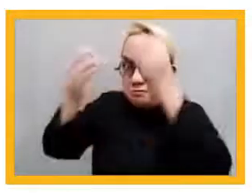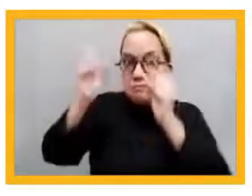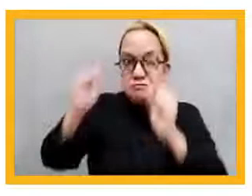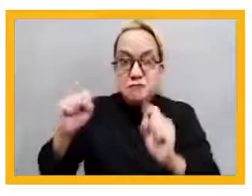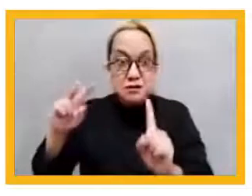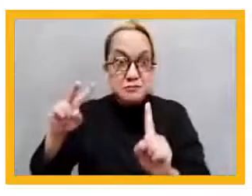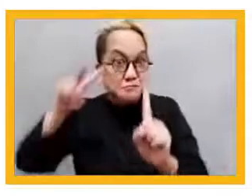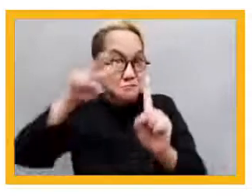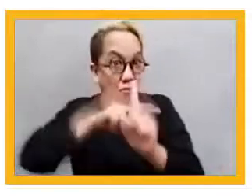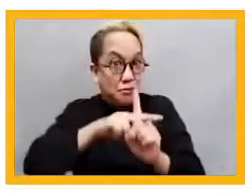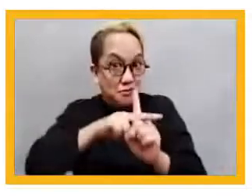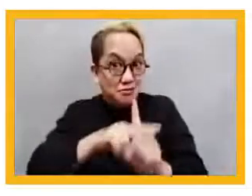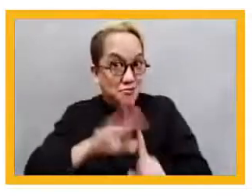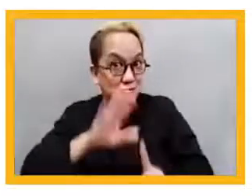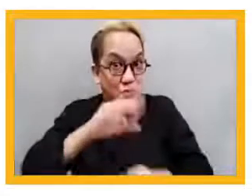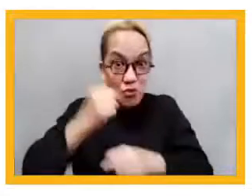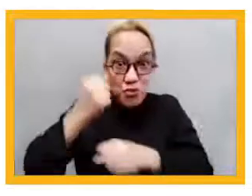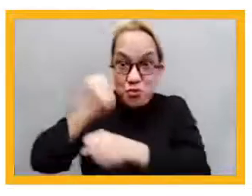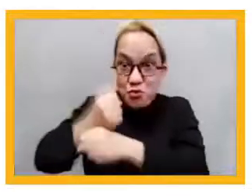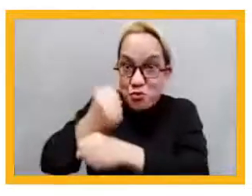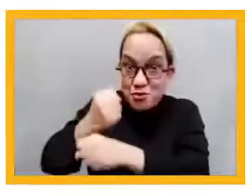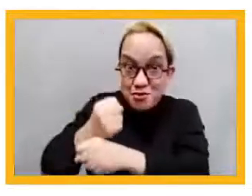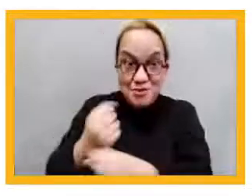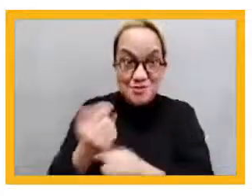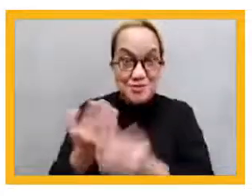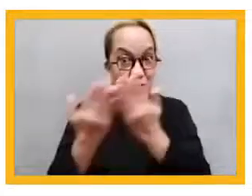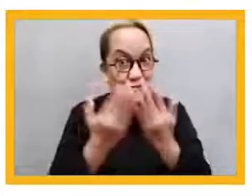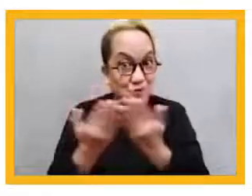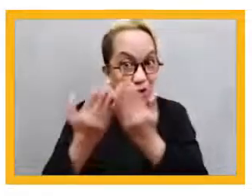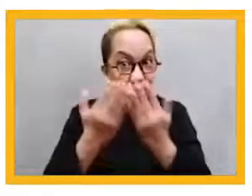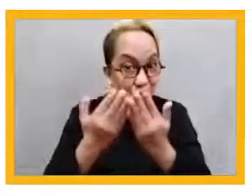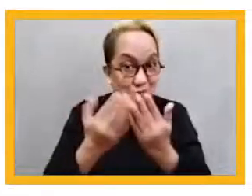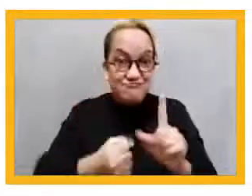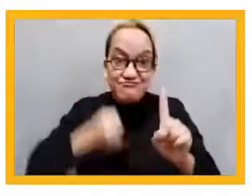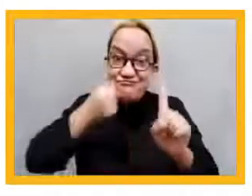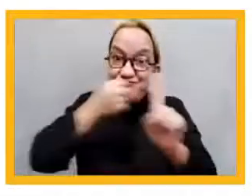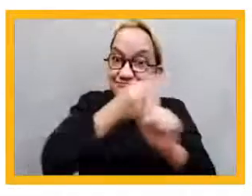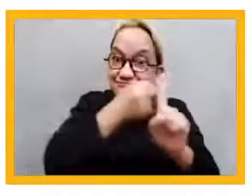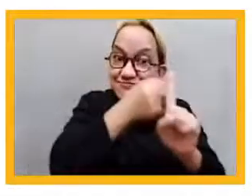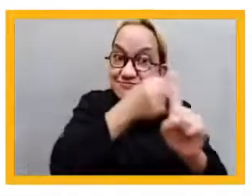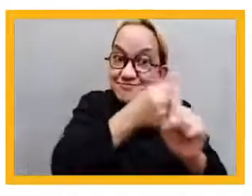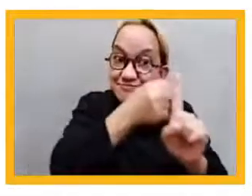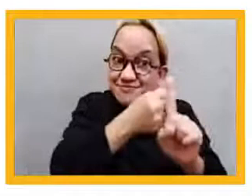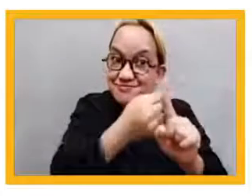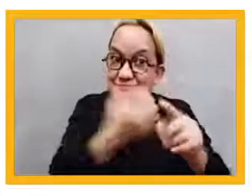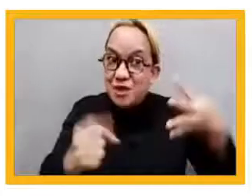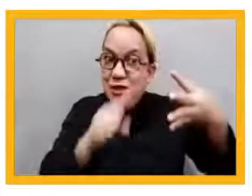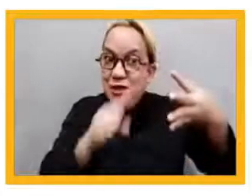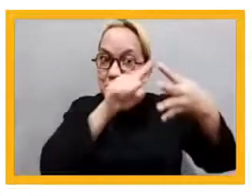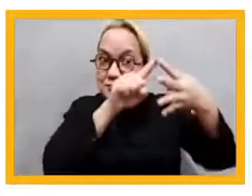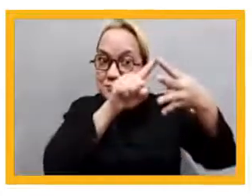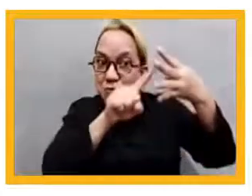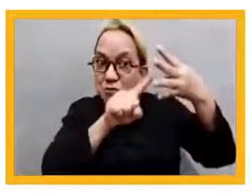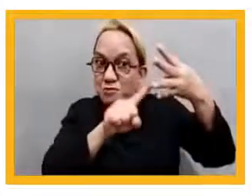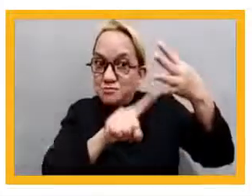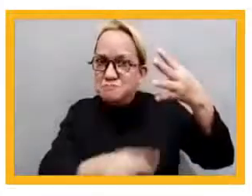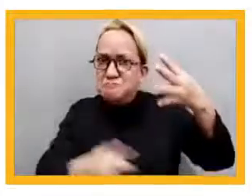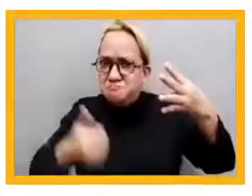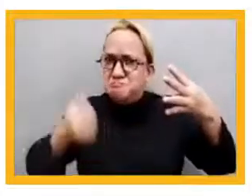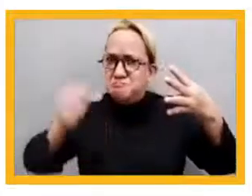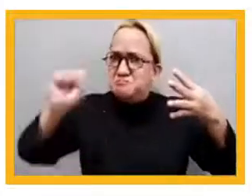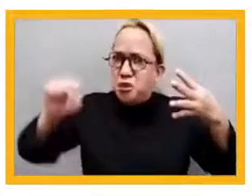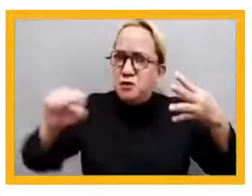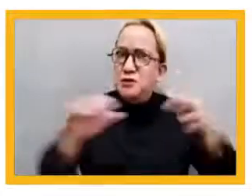initiatives? Again, if you could choose extremely, from extremely relevant, relevant, somewhat relevant, or